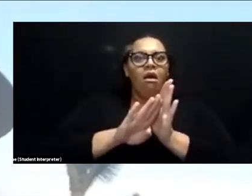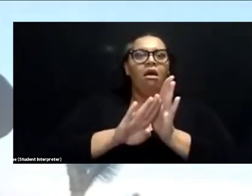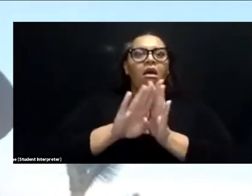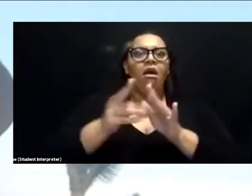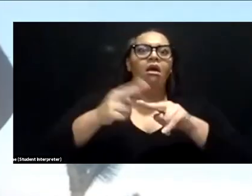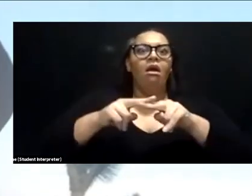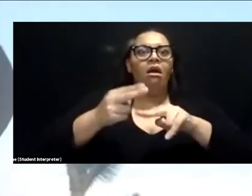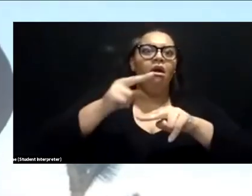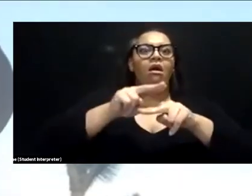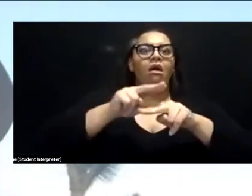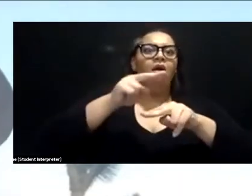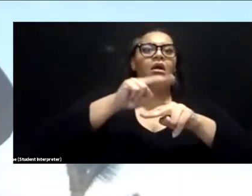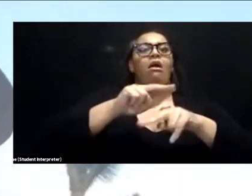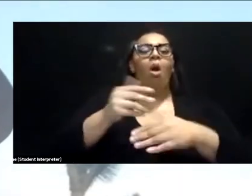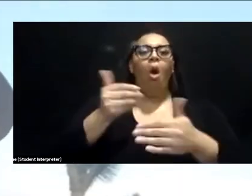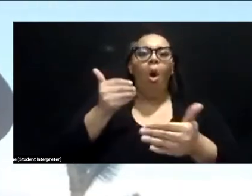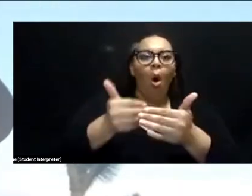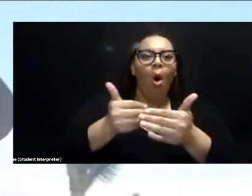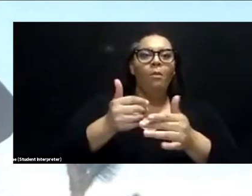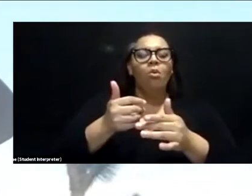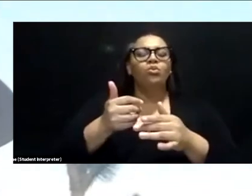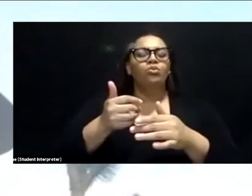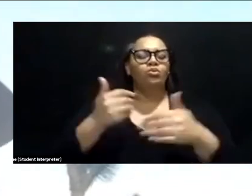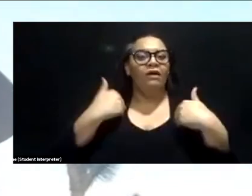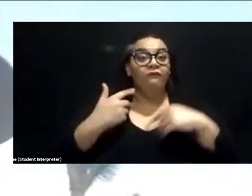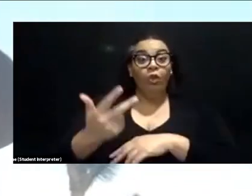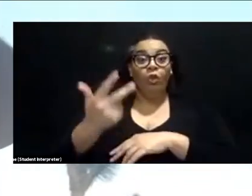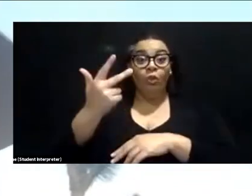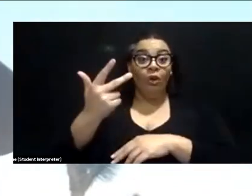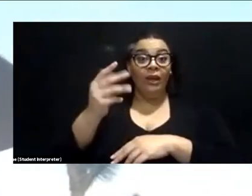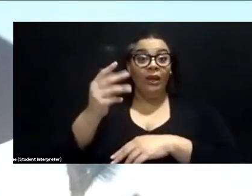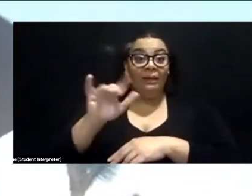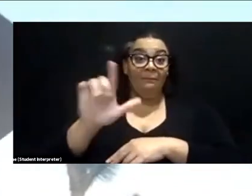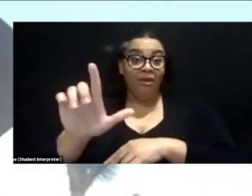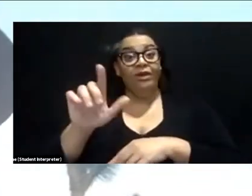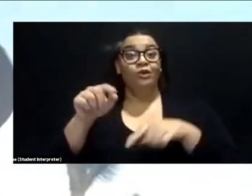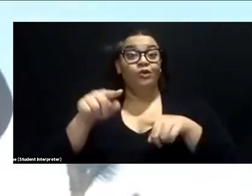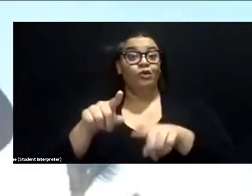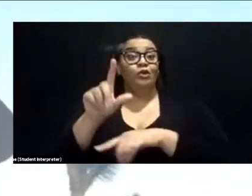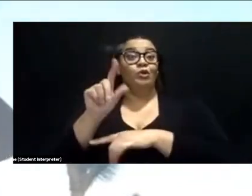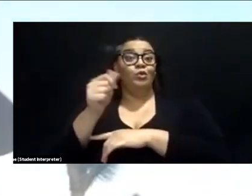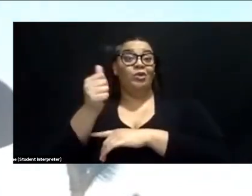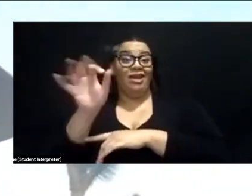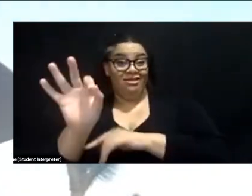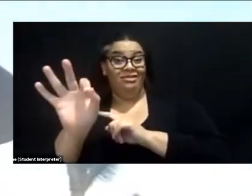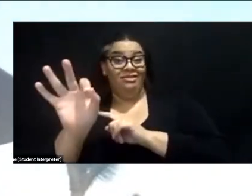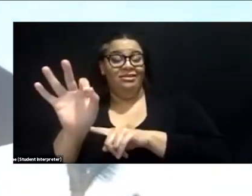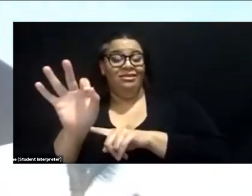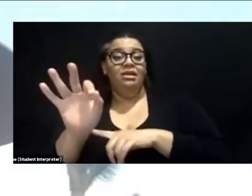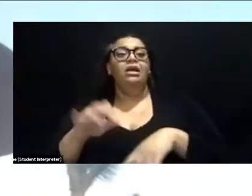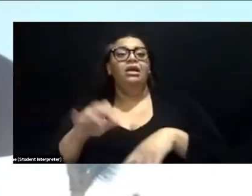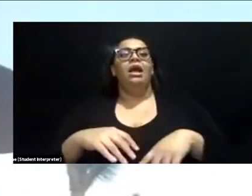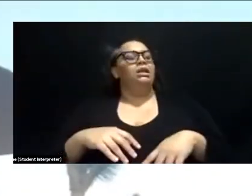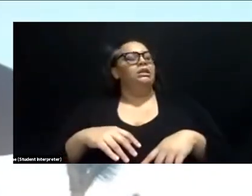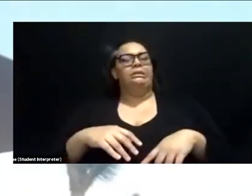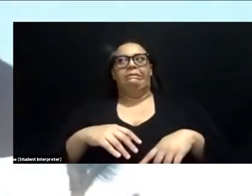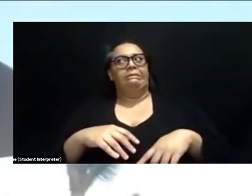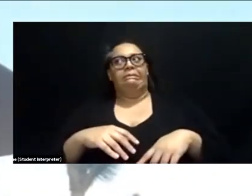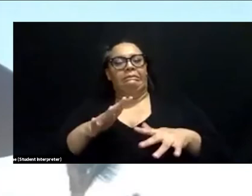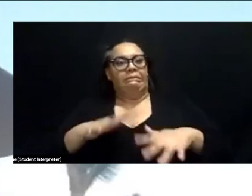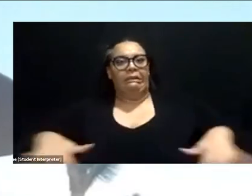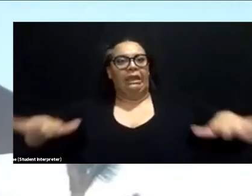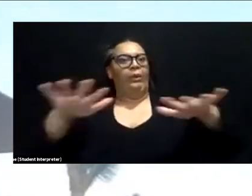And then we almost hit three in 2019. So that's wild. And the infrastructure here is just not